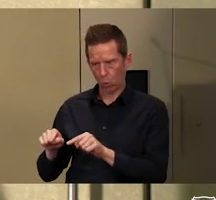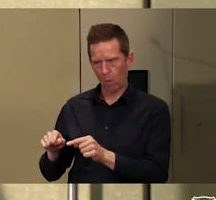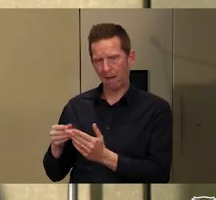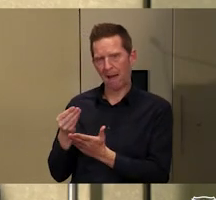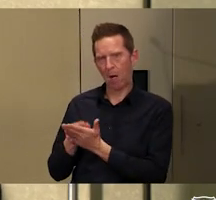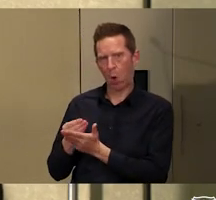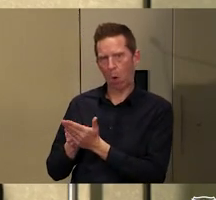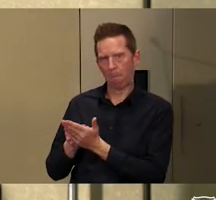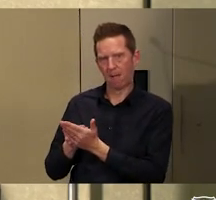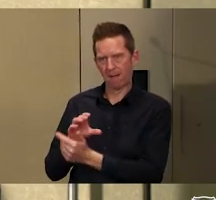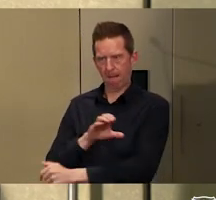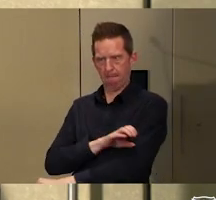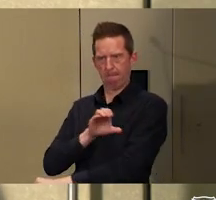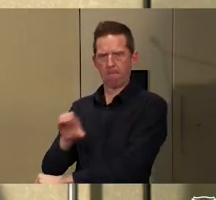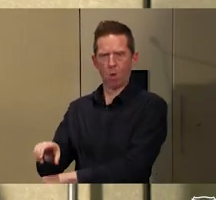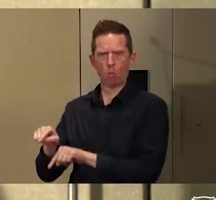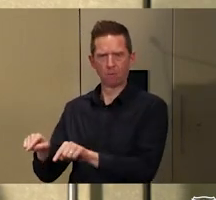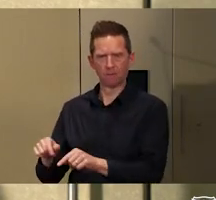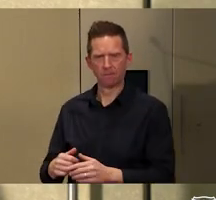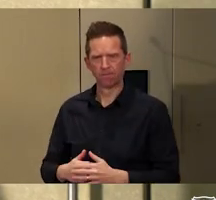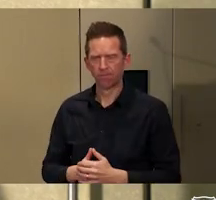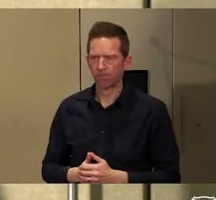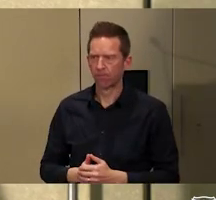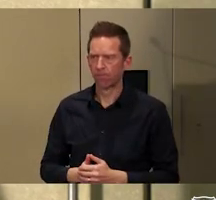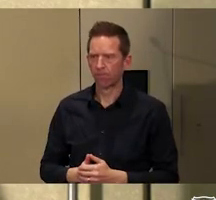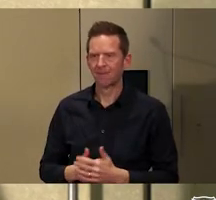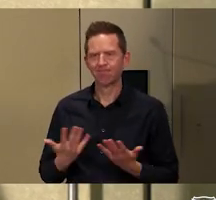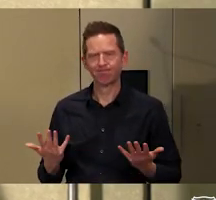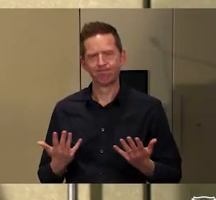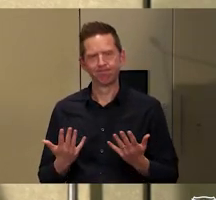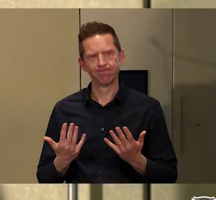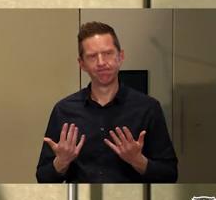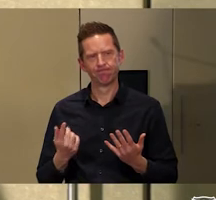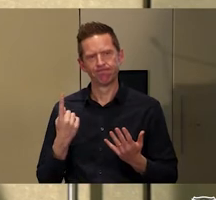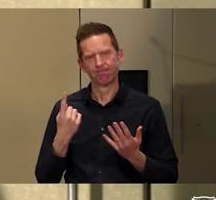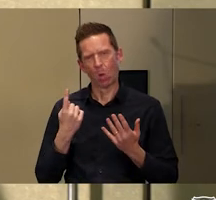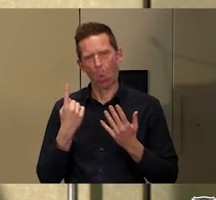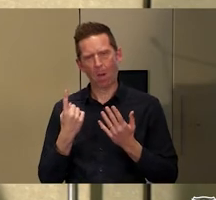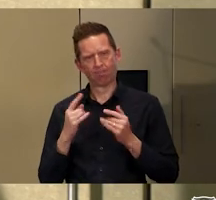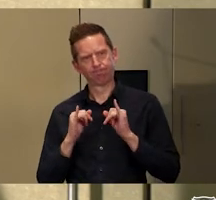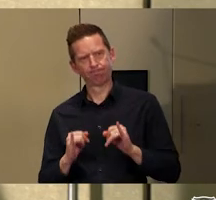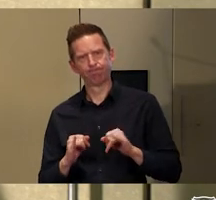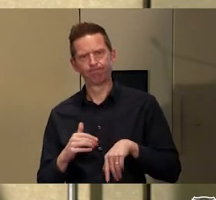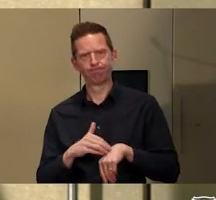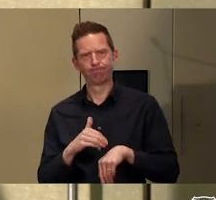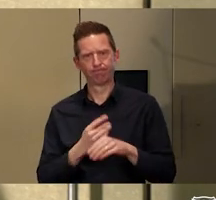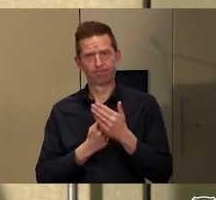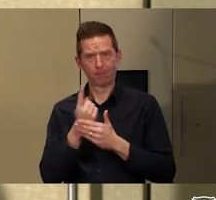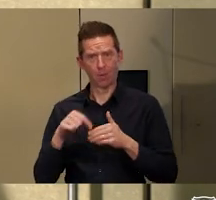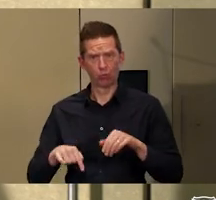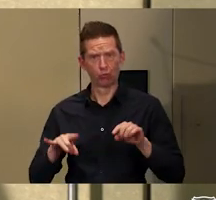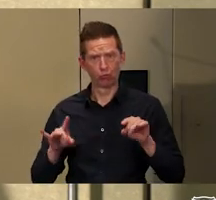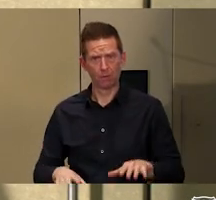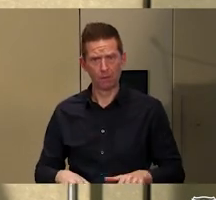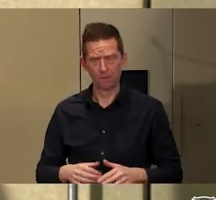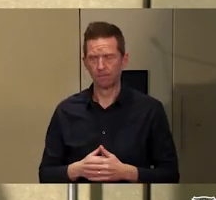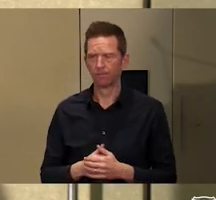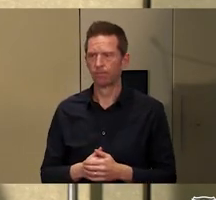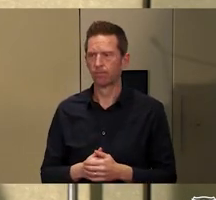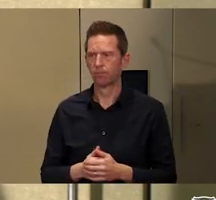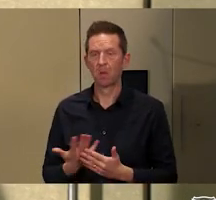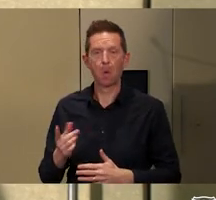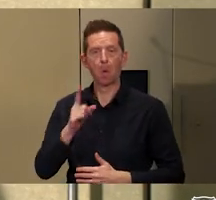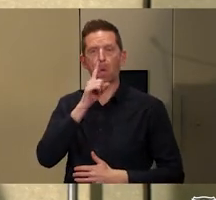empowerment. I think one of the issues in Australia is that either by